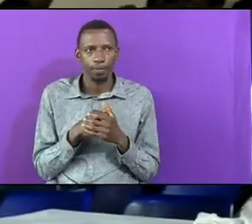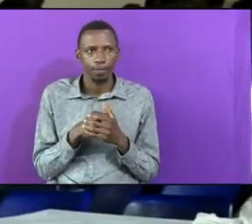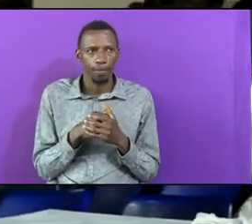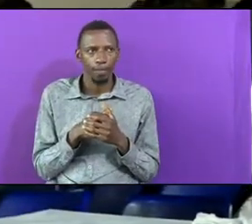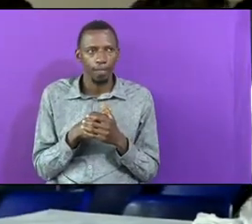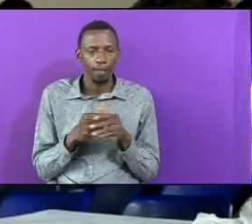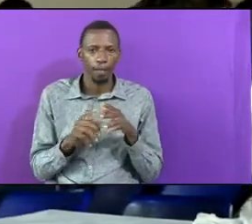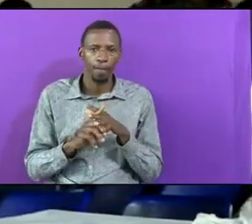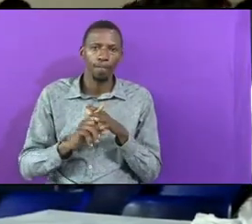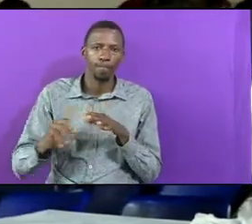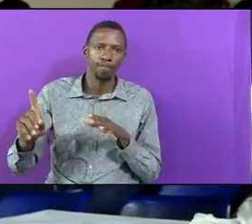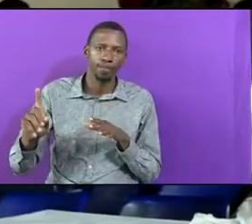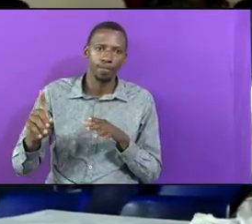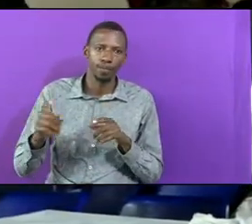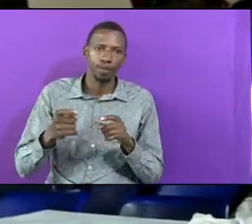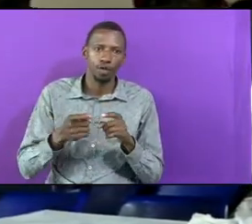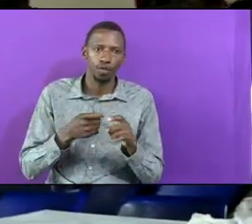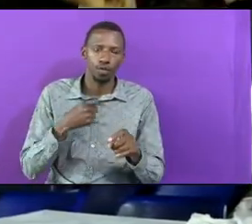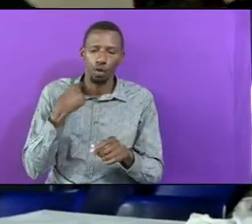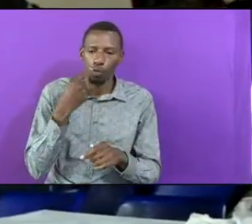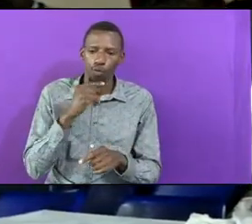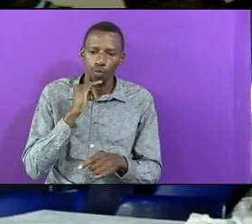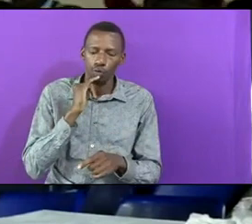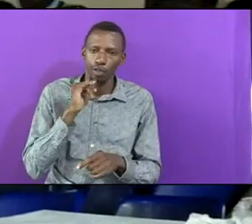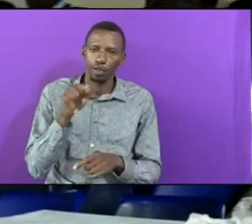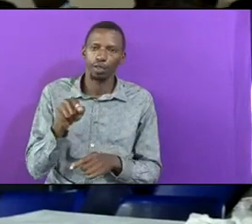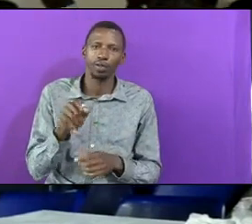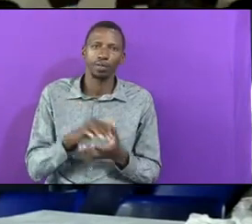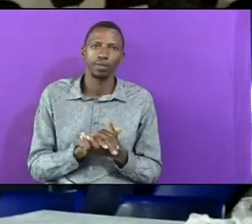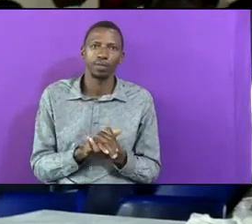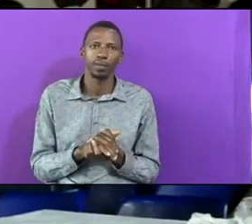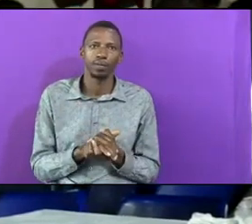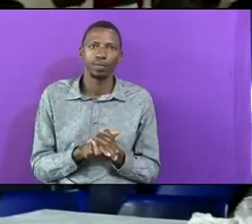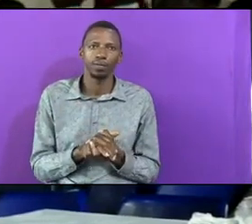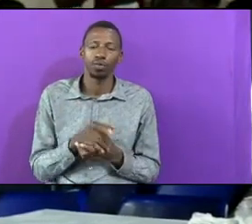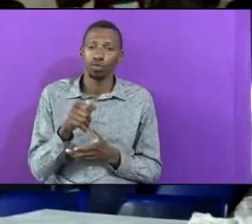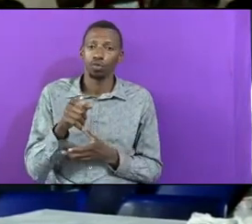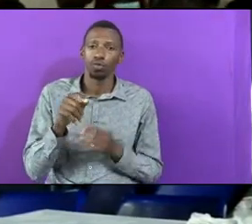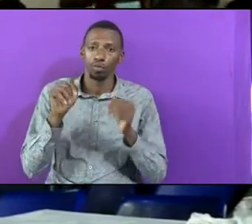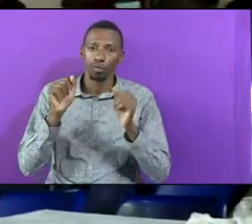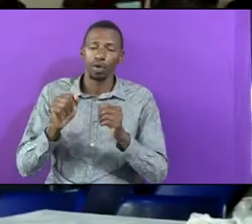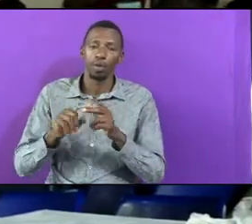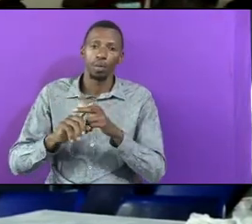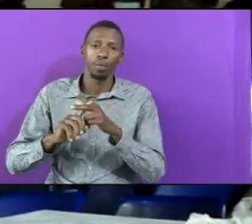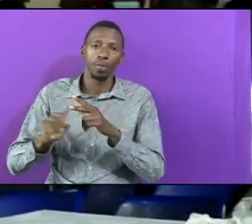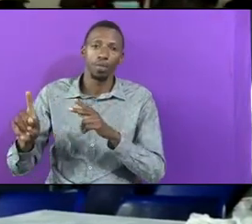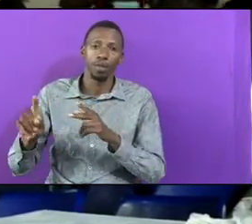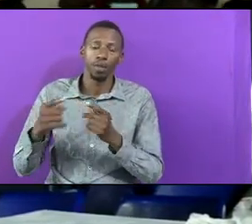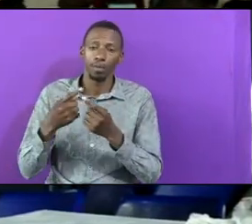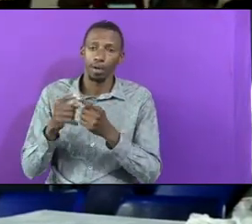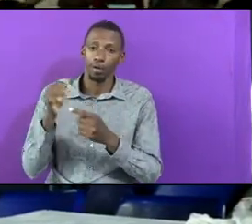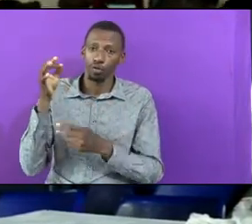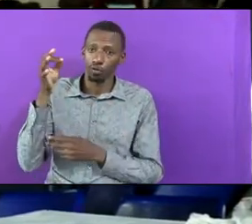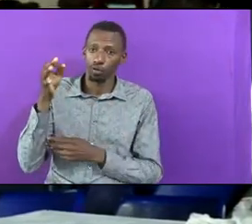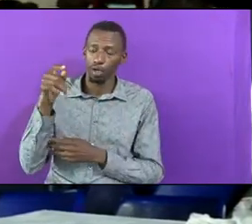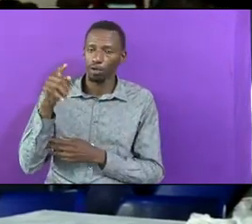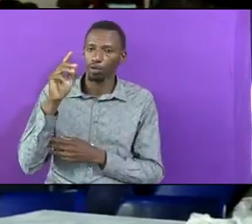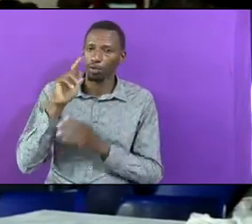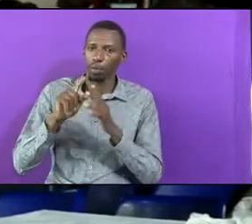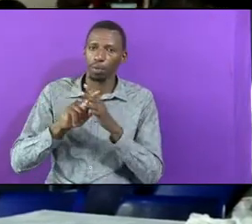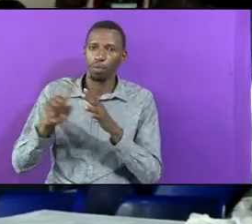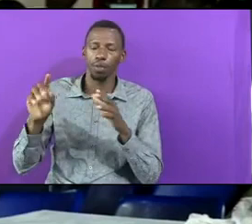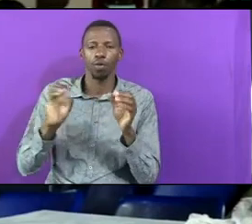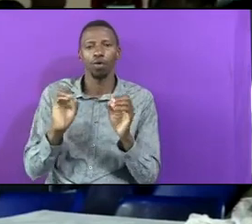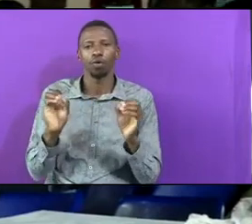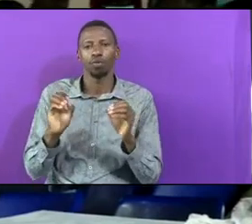Running Away From Who Is You Will Run But Someday You Will Not Run God Will